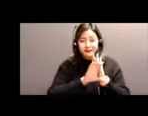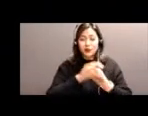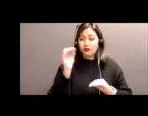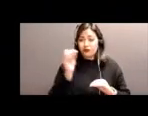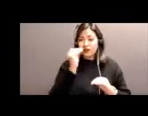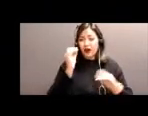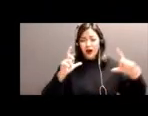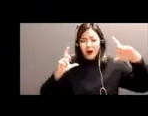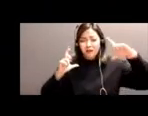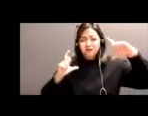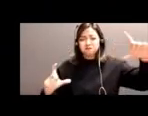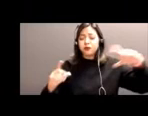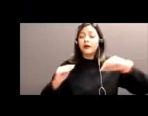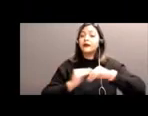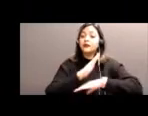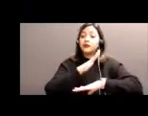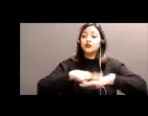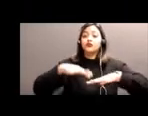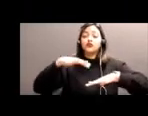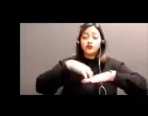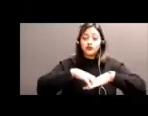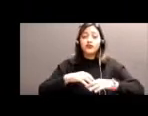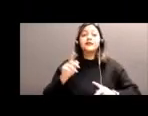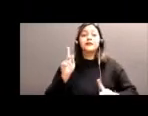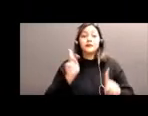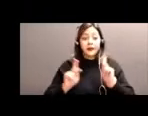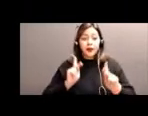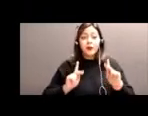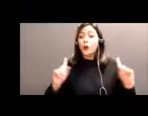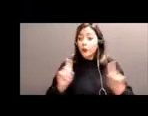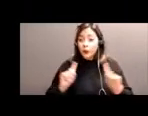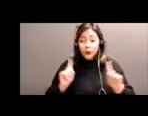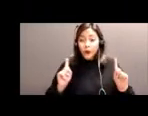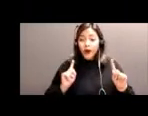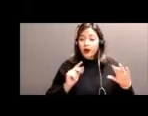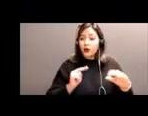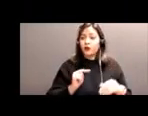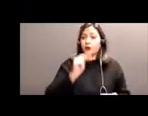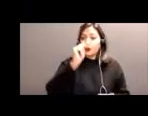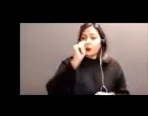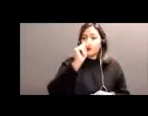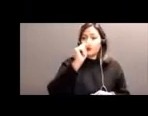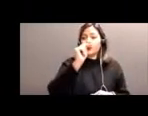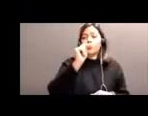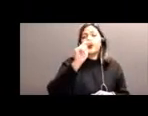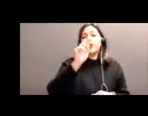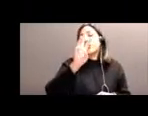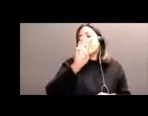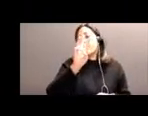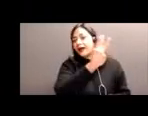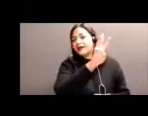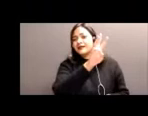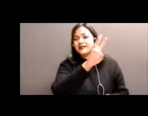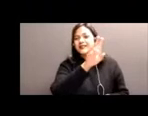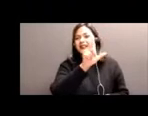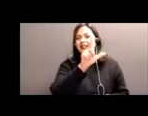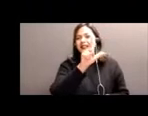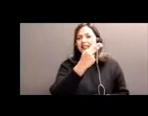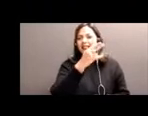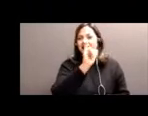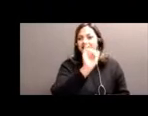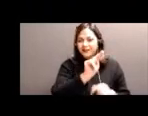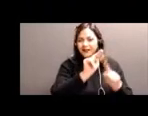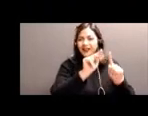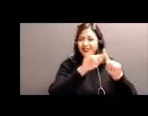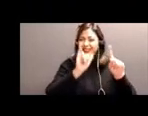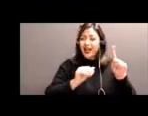of our Indigenous people in the province of Ontario reside in the Northwest Lynn. That's from North Bay right through to the border of